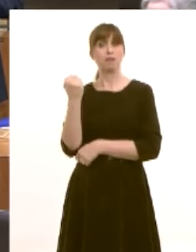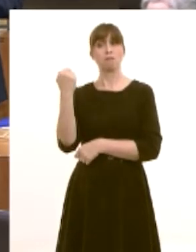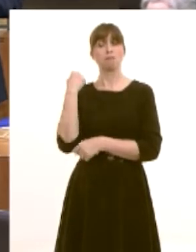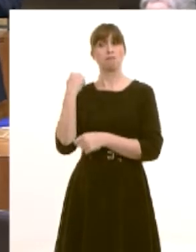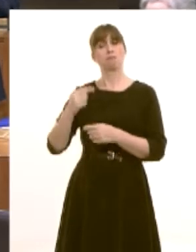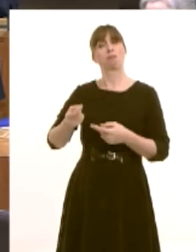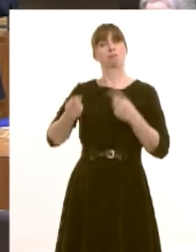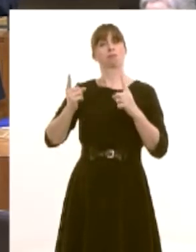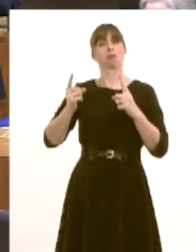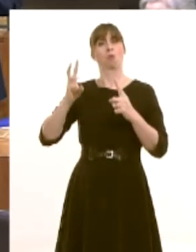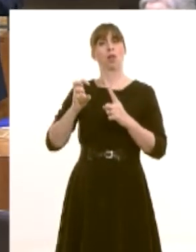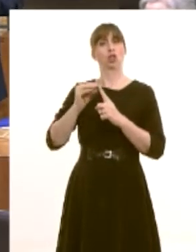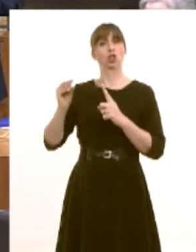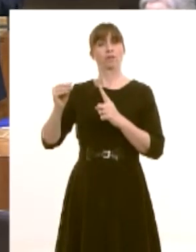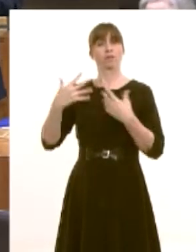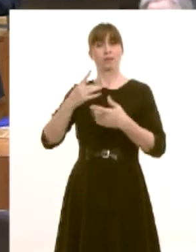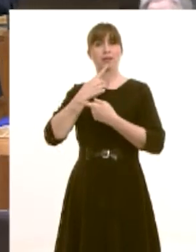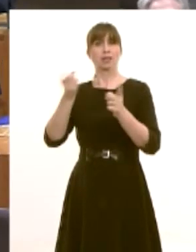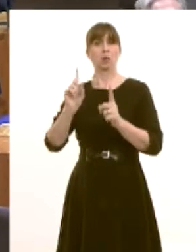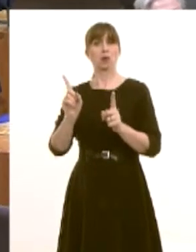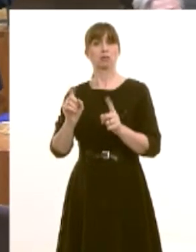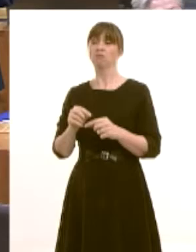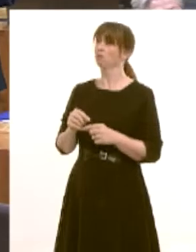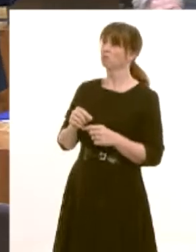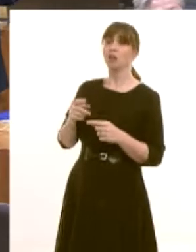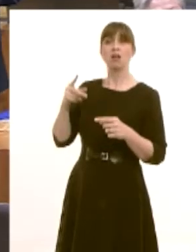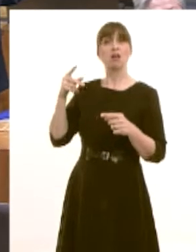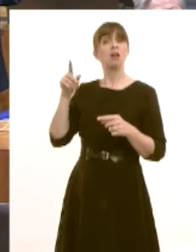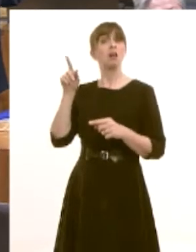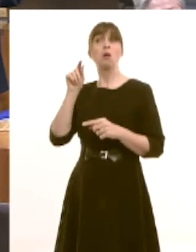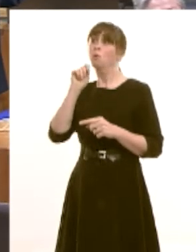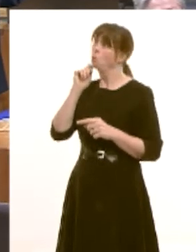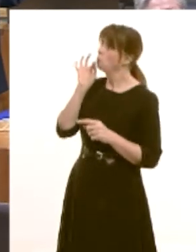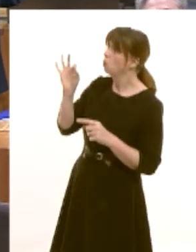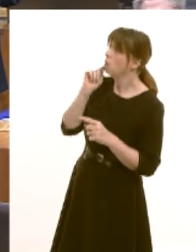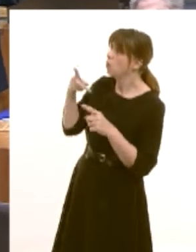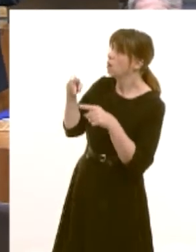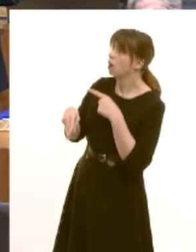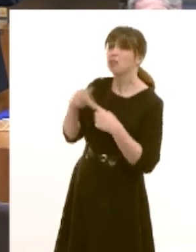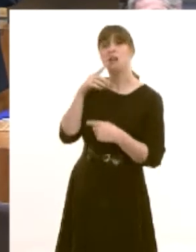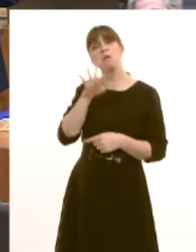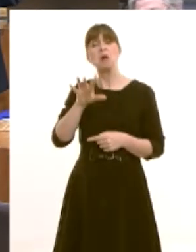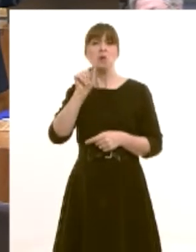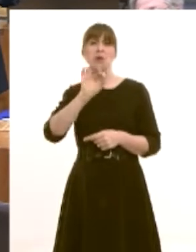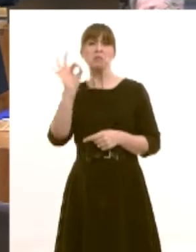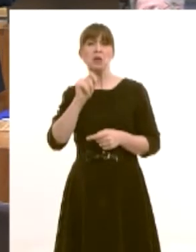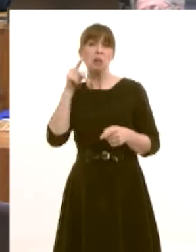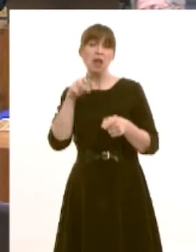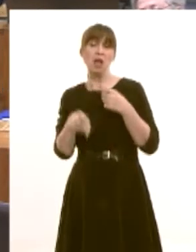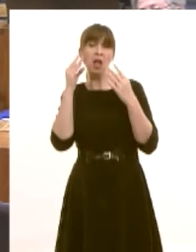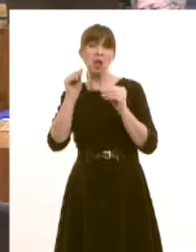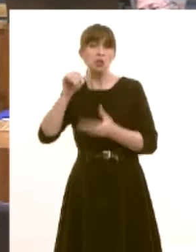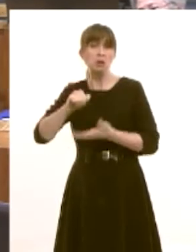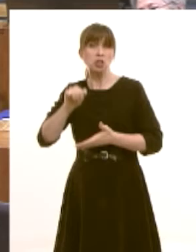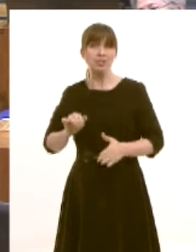of the Welsh Conservatives, when asked how much they would cut the education budget by, said, and I quote, it's about 20 per cent. In the